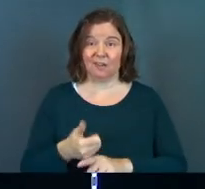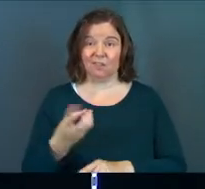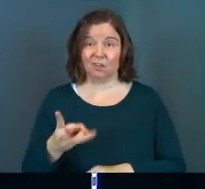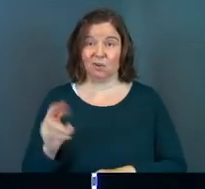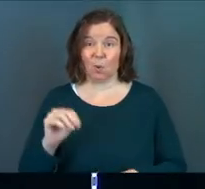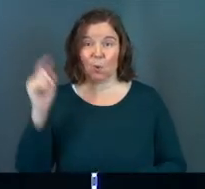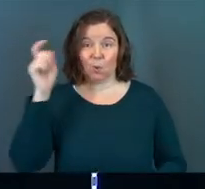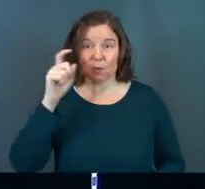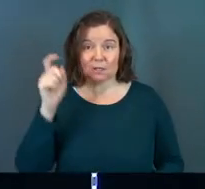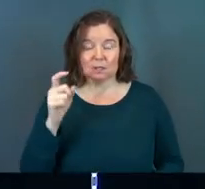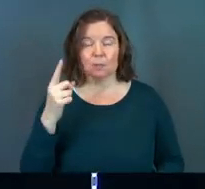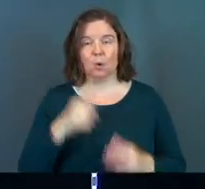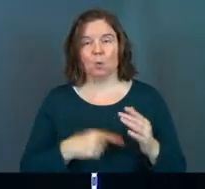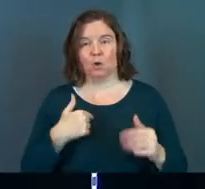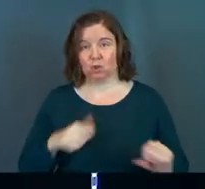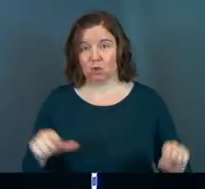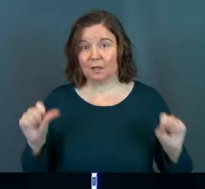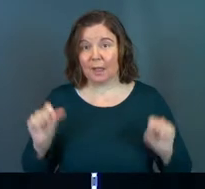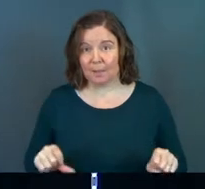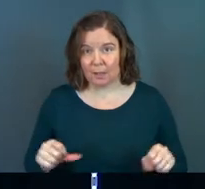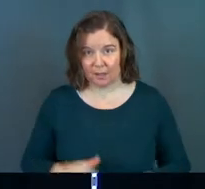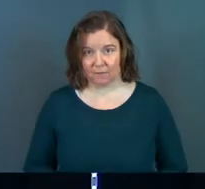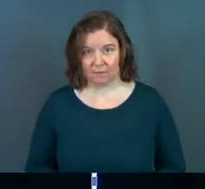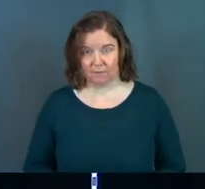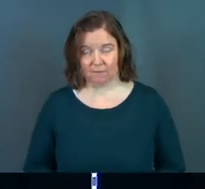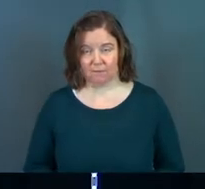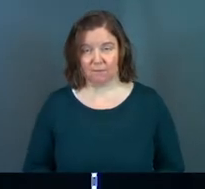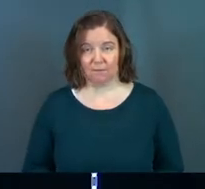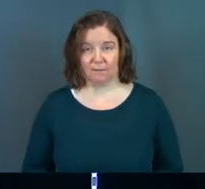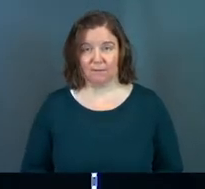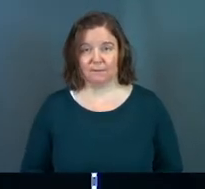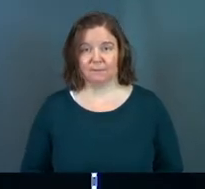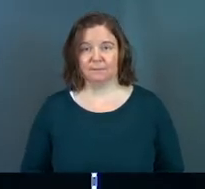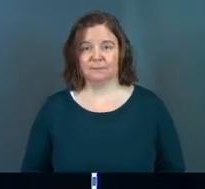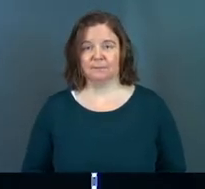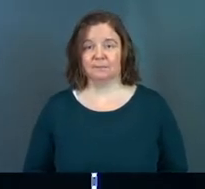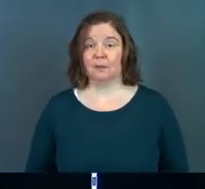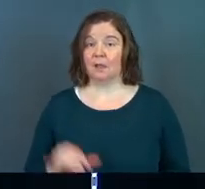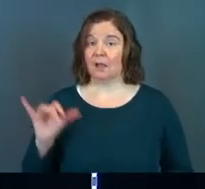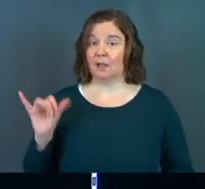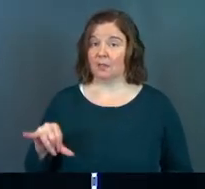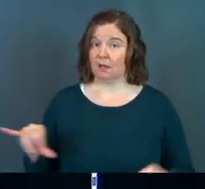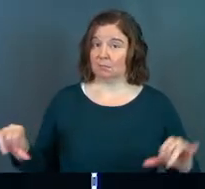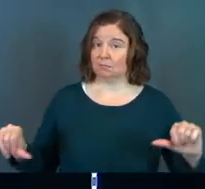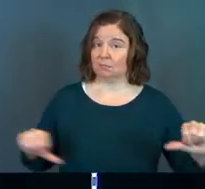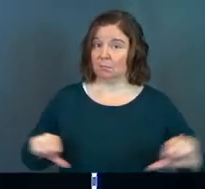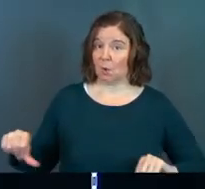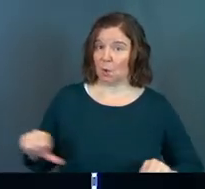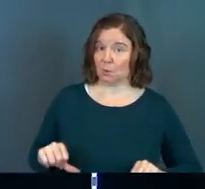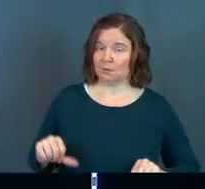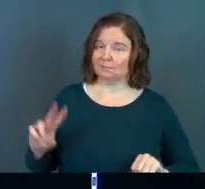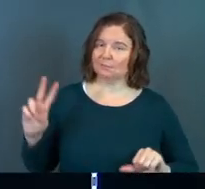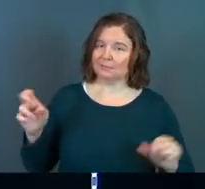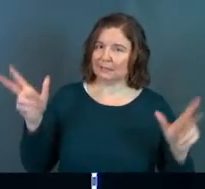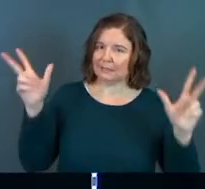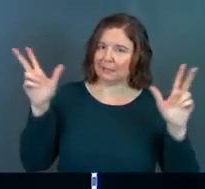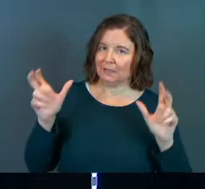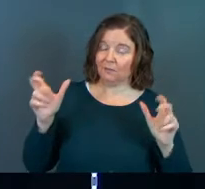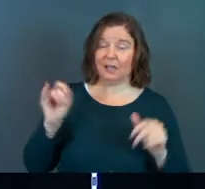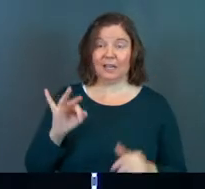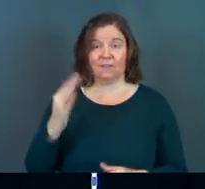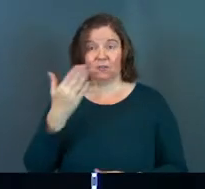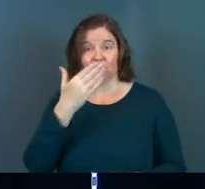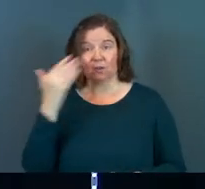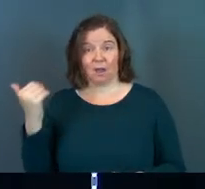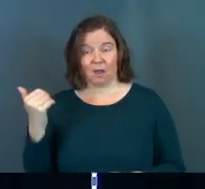in your own wisdom, in what you're capable of. And such boasting is evil. And in case you forgot